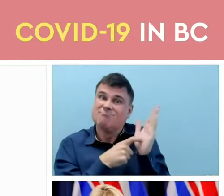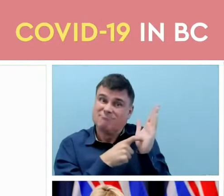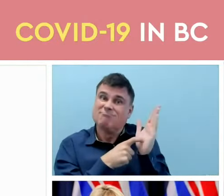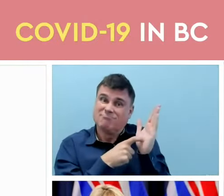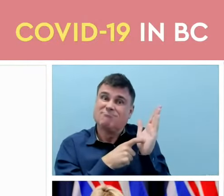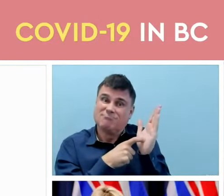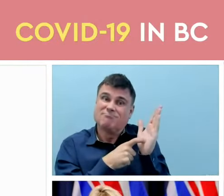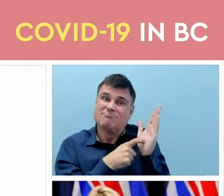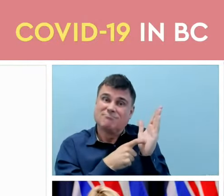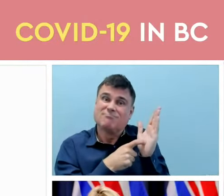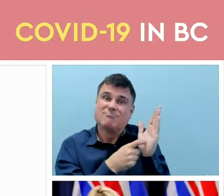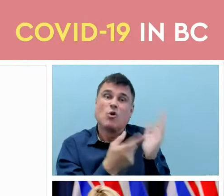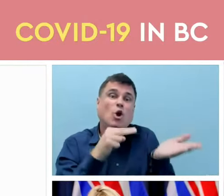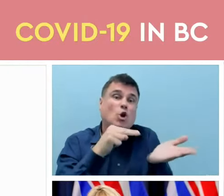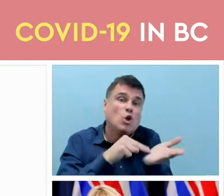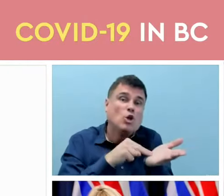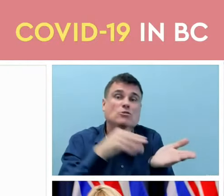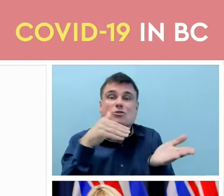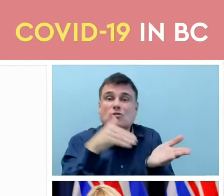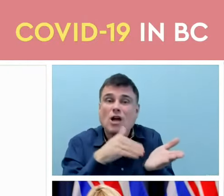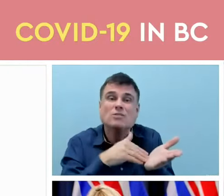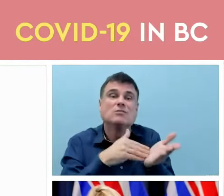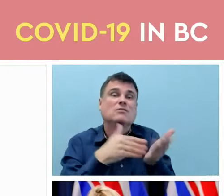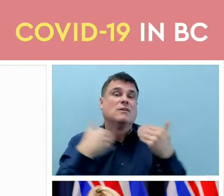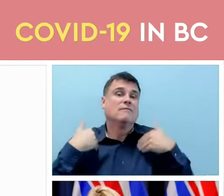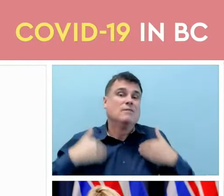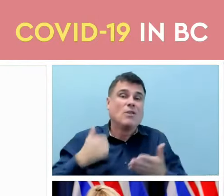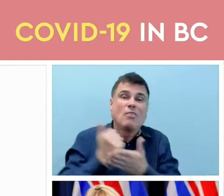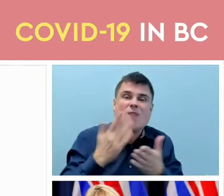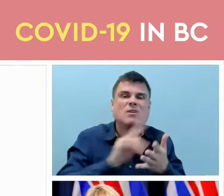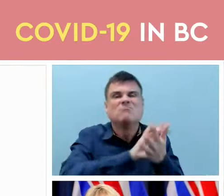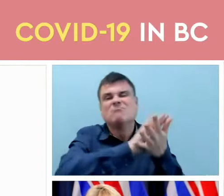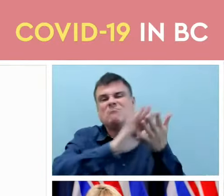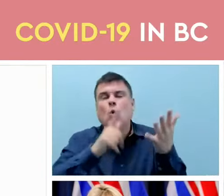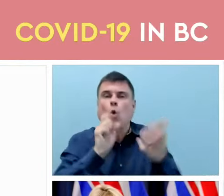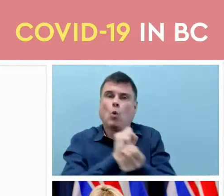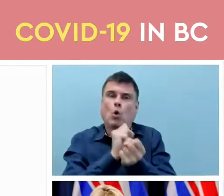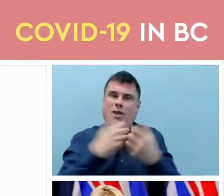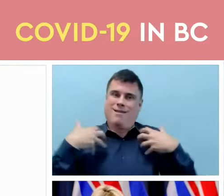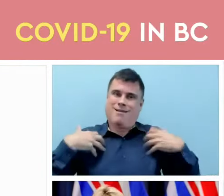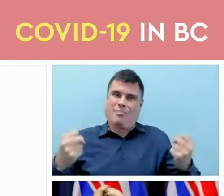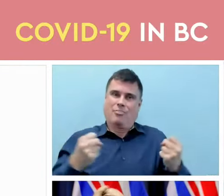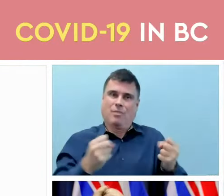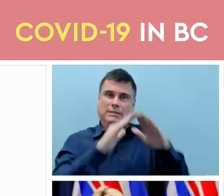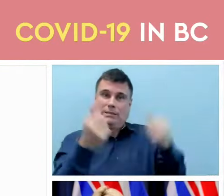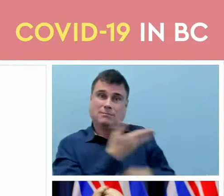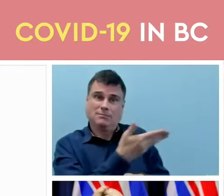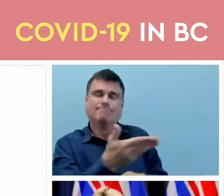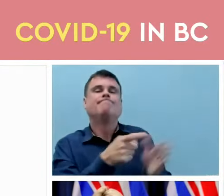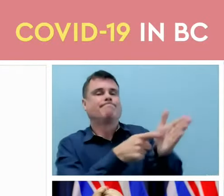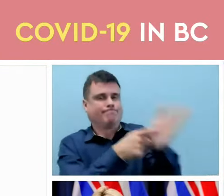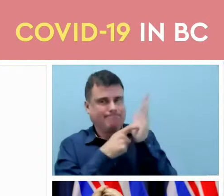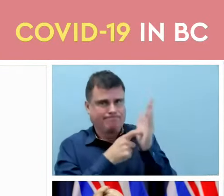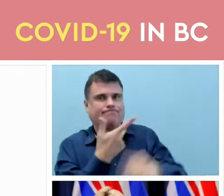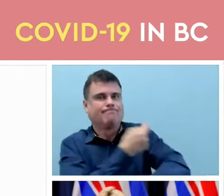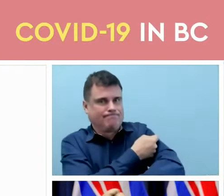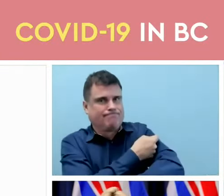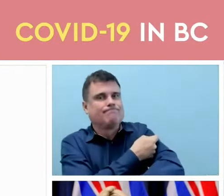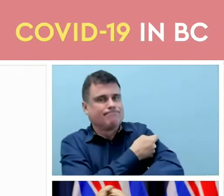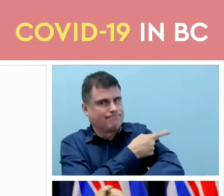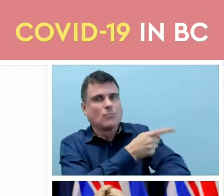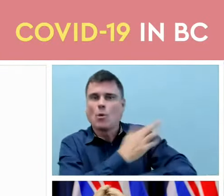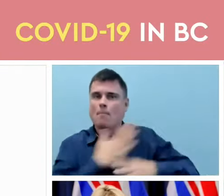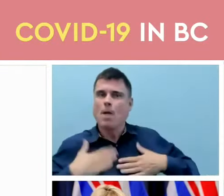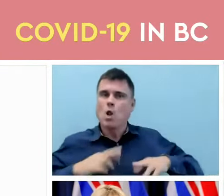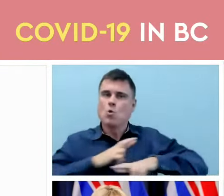our health care system through this wave and is important for helping us make sure we're ready for what comes in the future. But